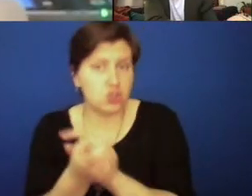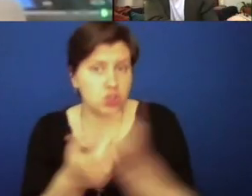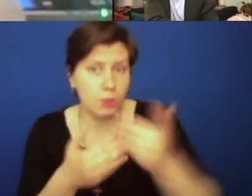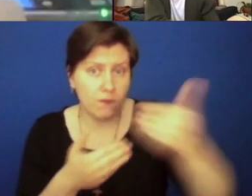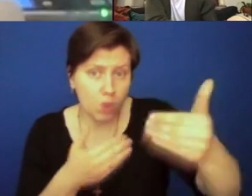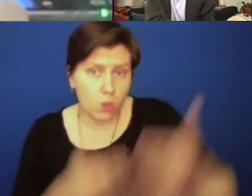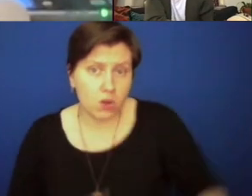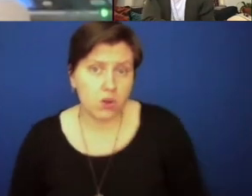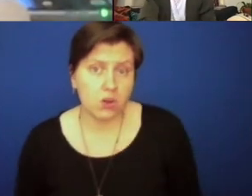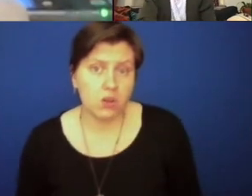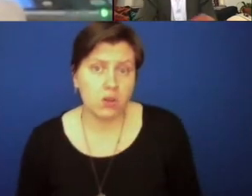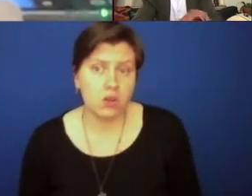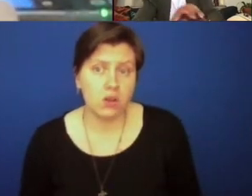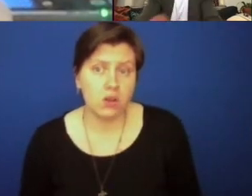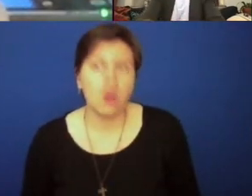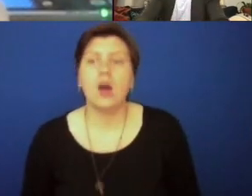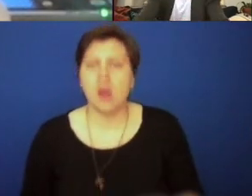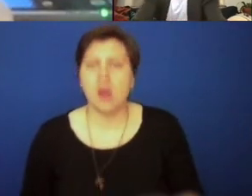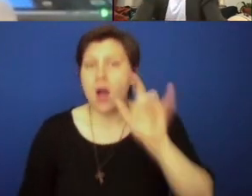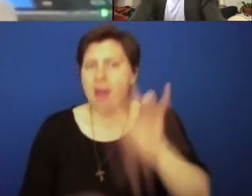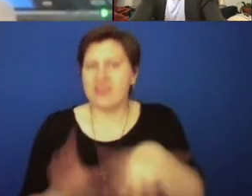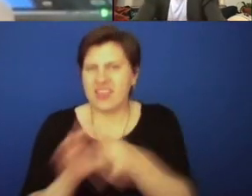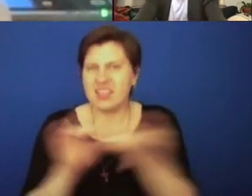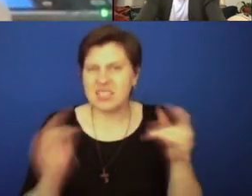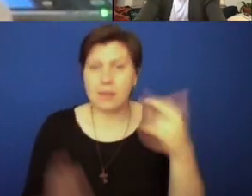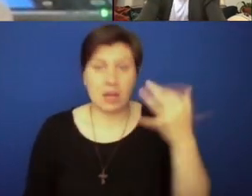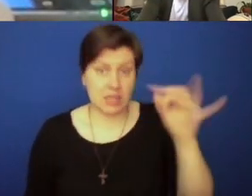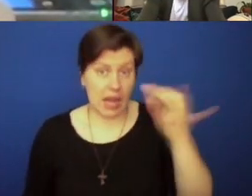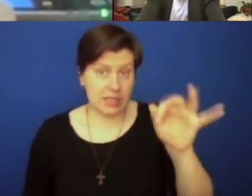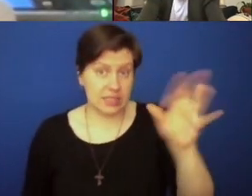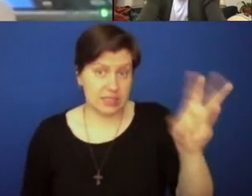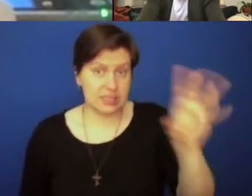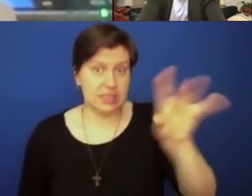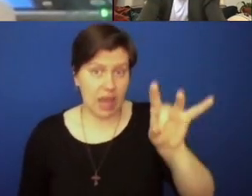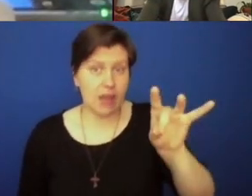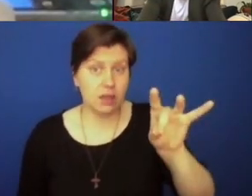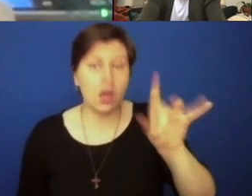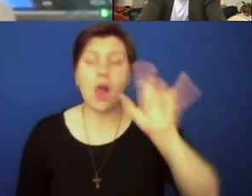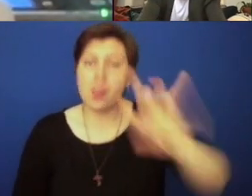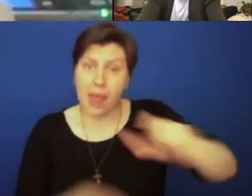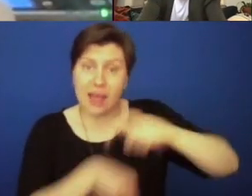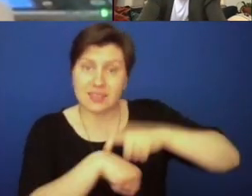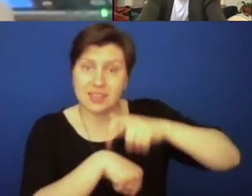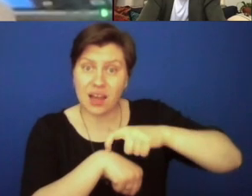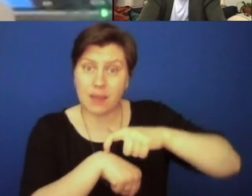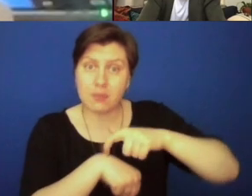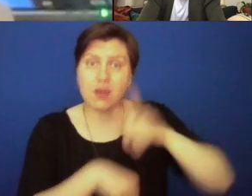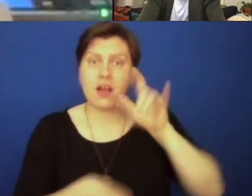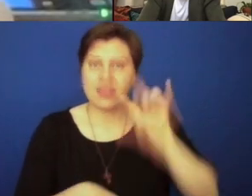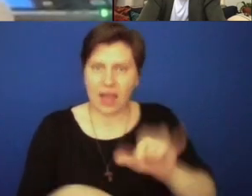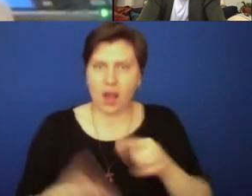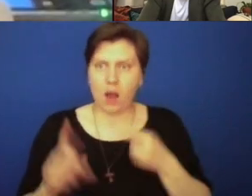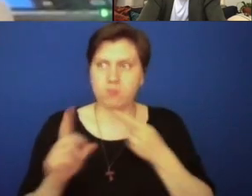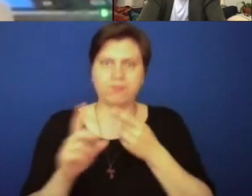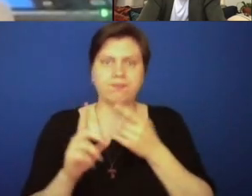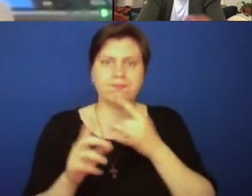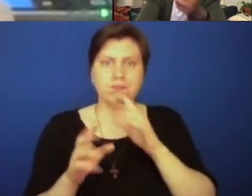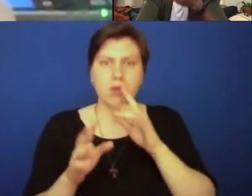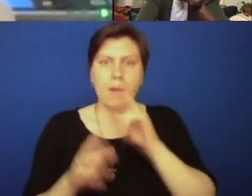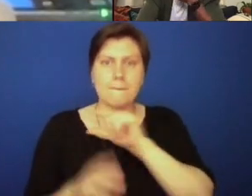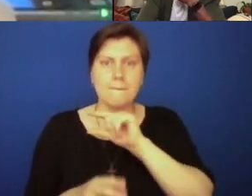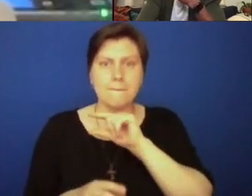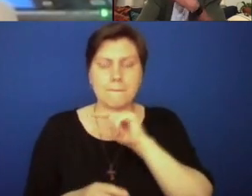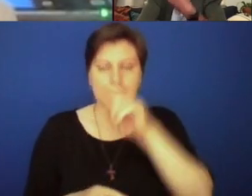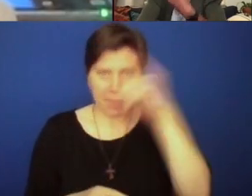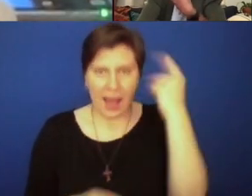Yeah. So yeah, that statement was written in 1968. And, you know, at that particular time, this was the sentiment of the